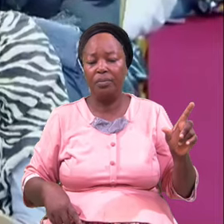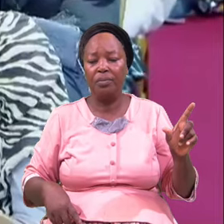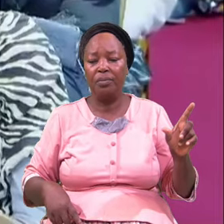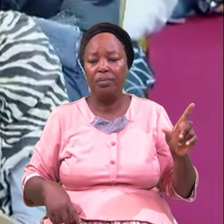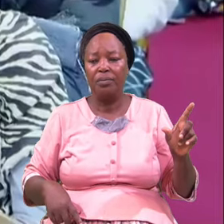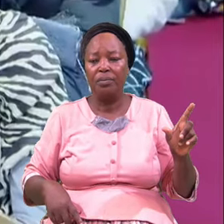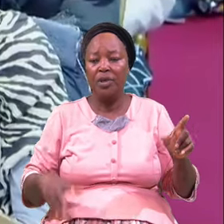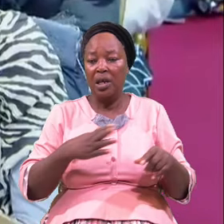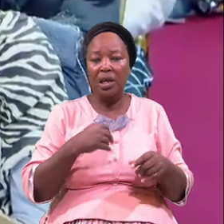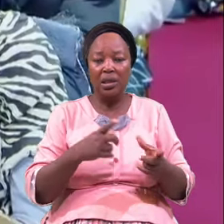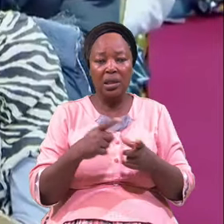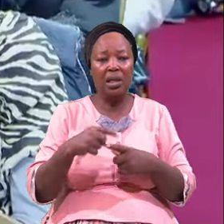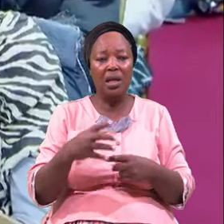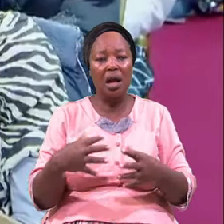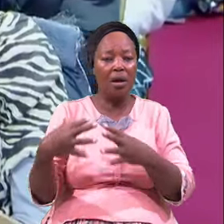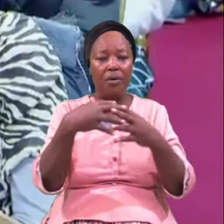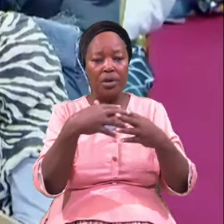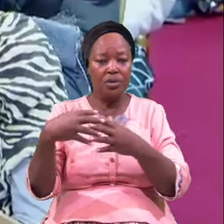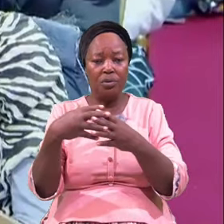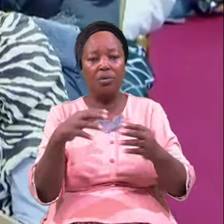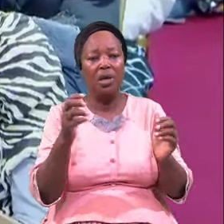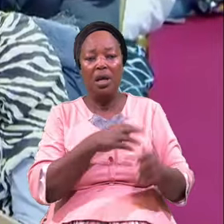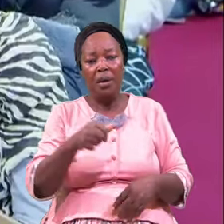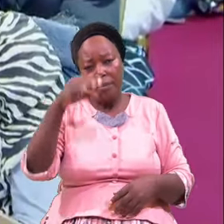And And Result The Man What Is